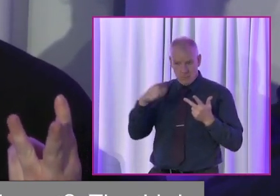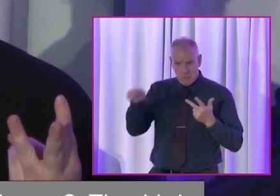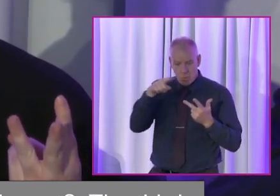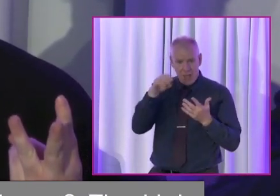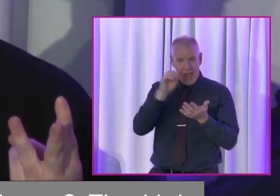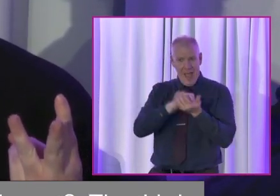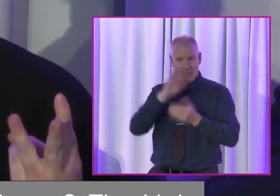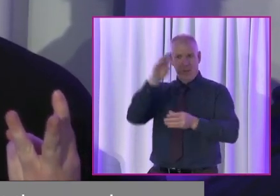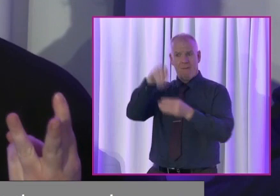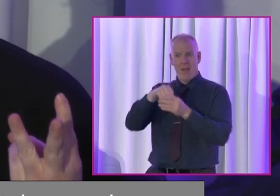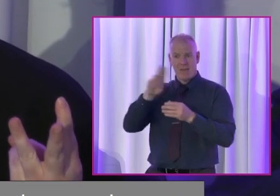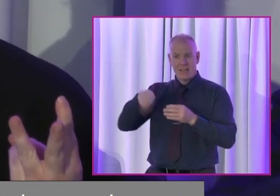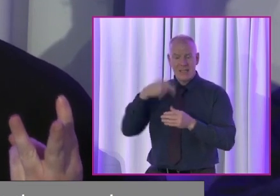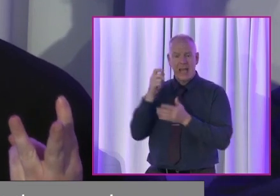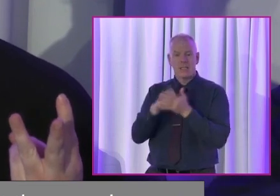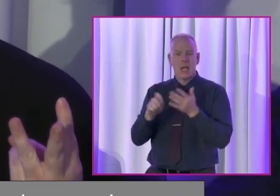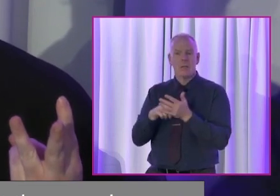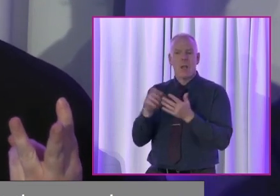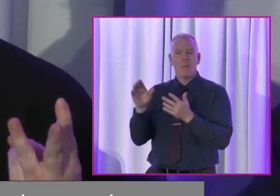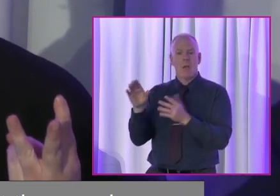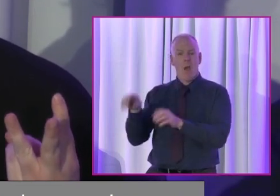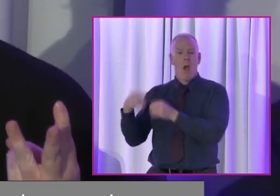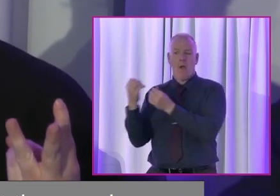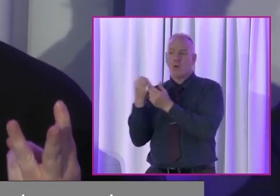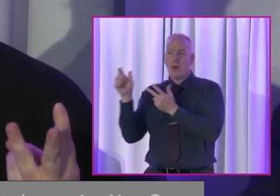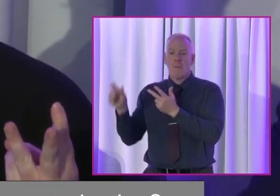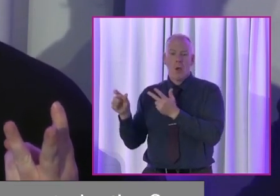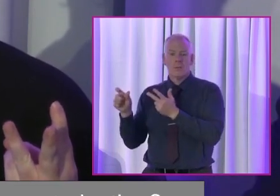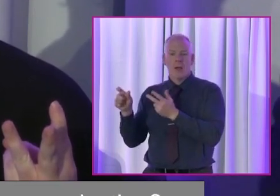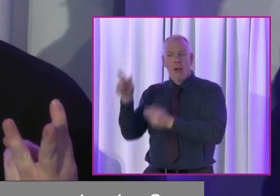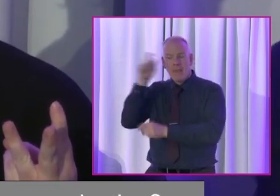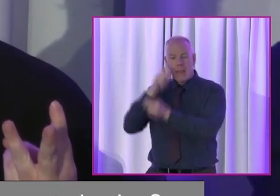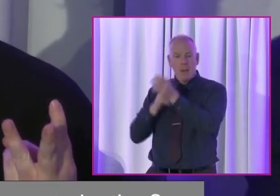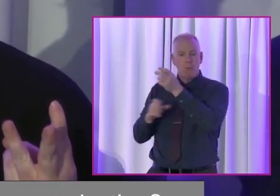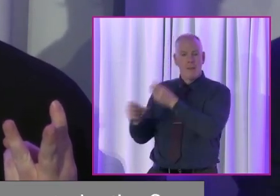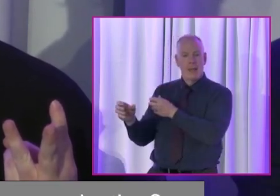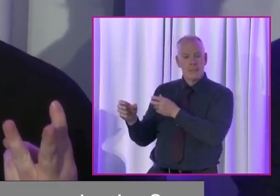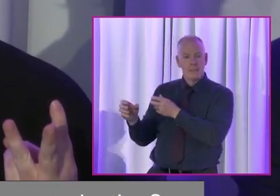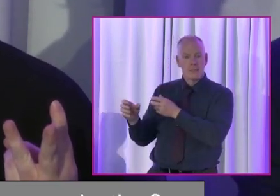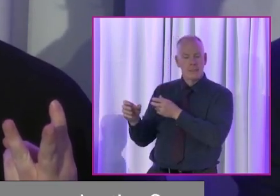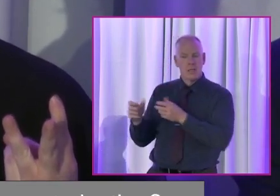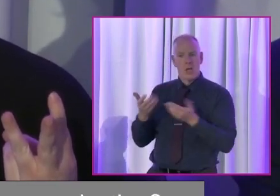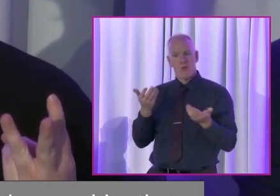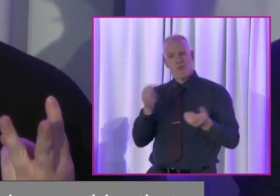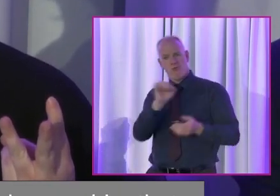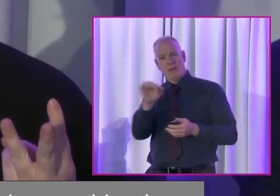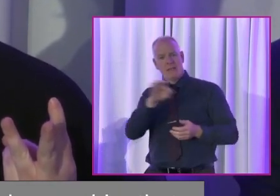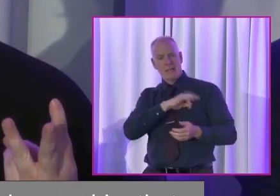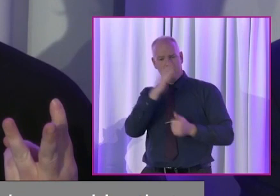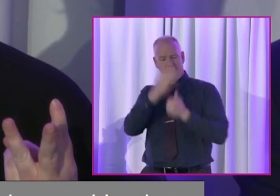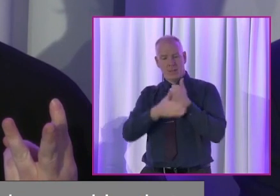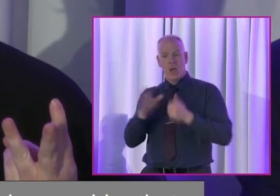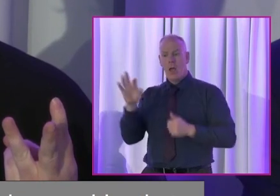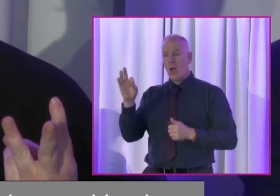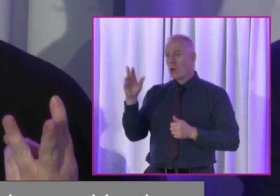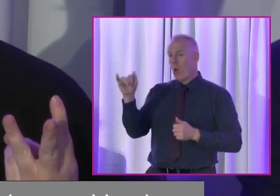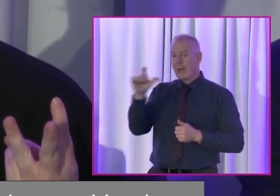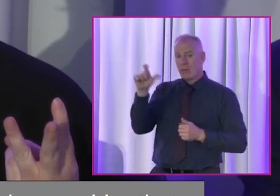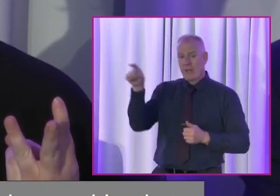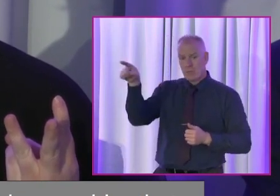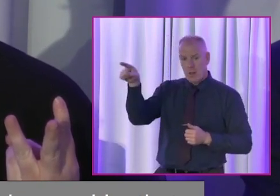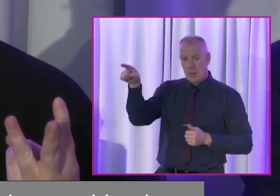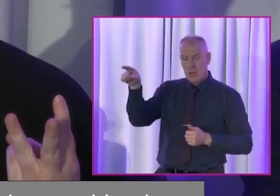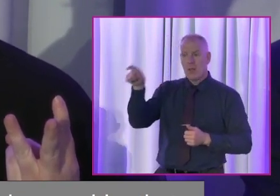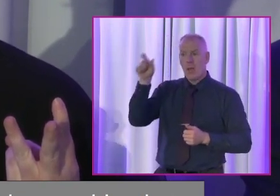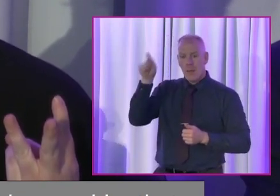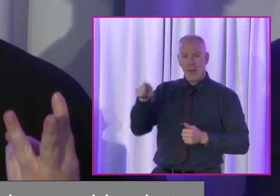have to run in the next election? Maybe give a spot to somebody else. Maybe consider that your cycle has run its course. In Galway County Council, for example, we